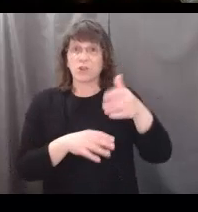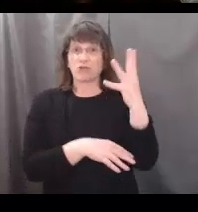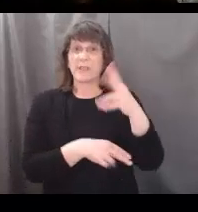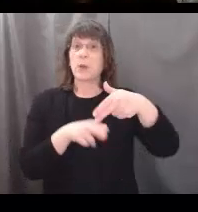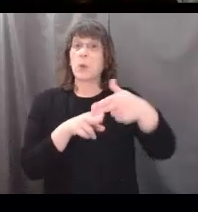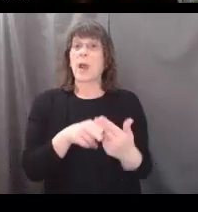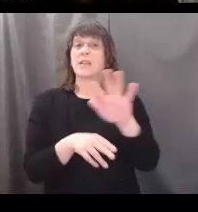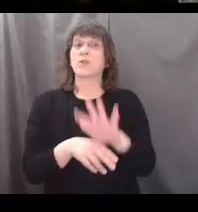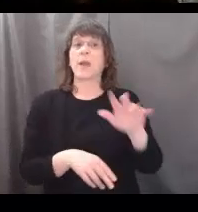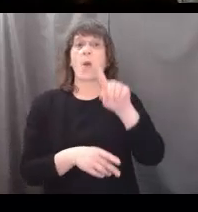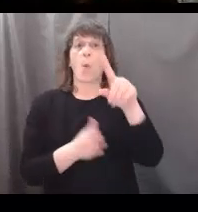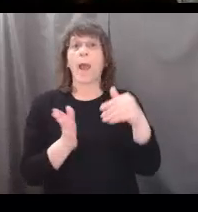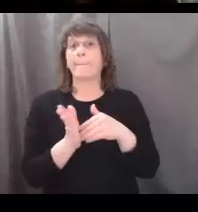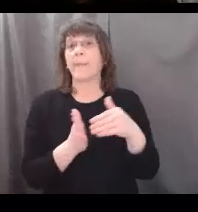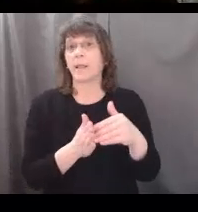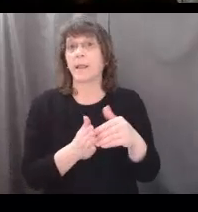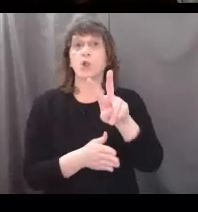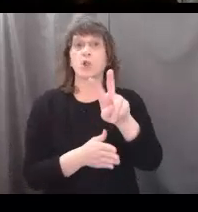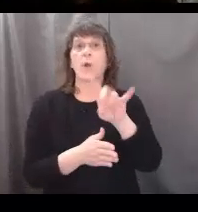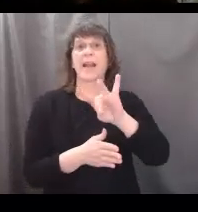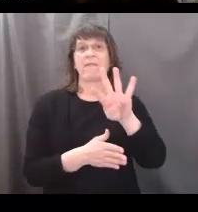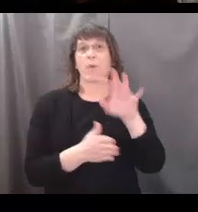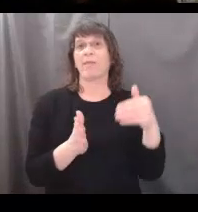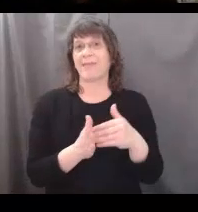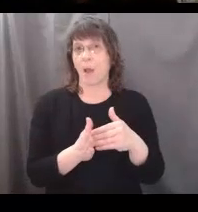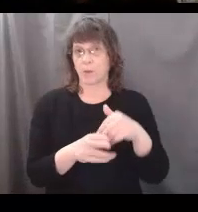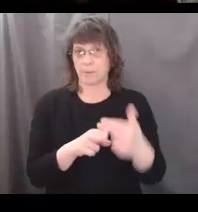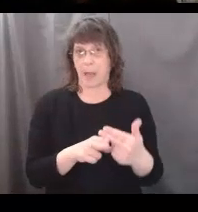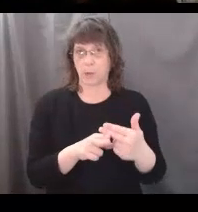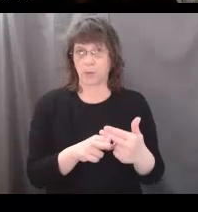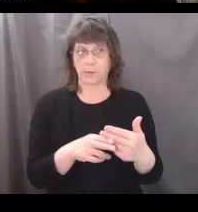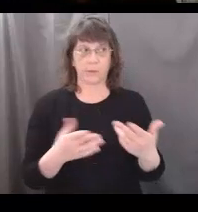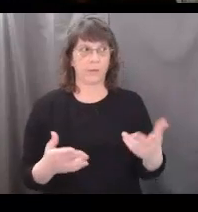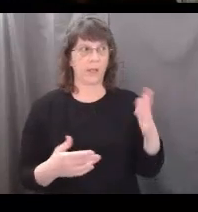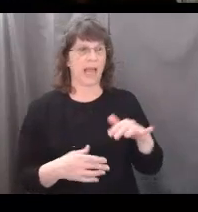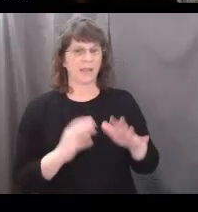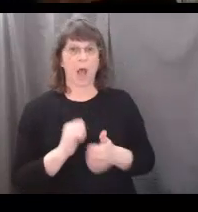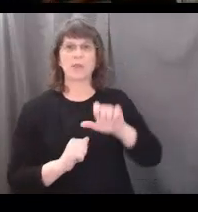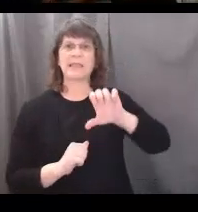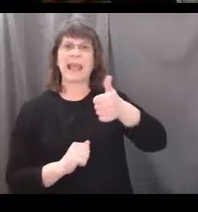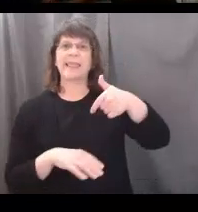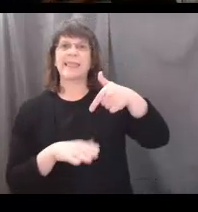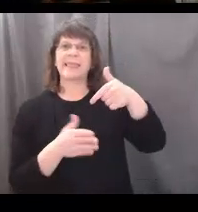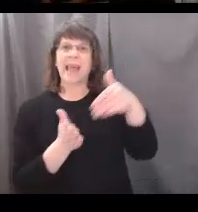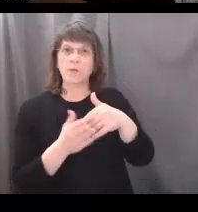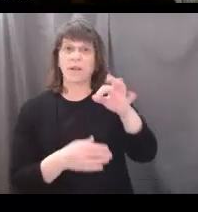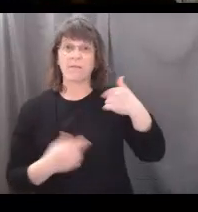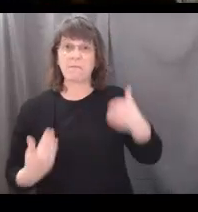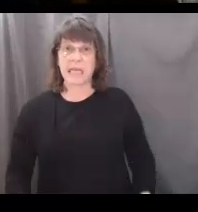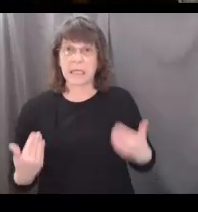to weigh 1,284,000 pounds. That's almost 10,000 of me.